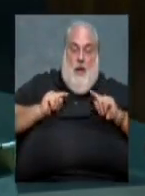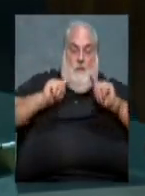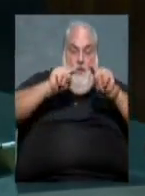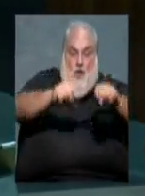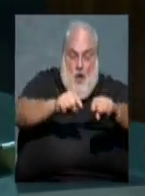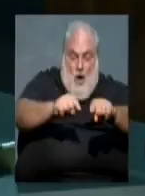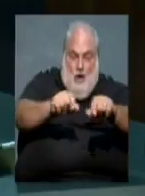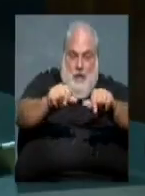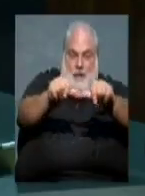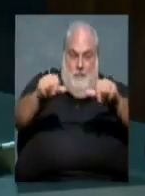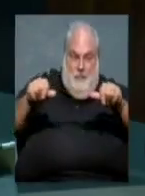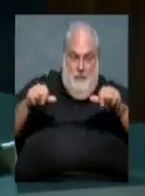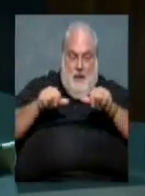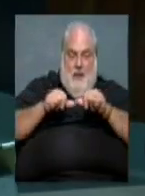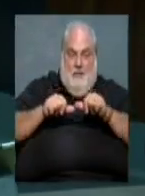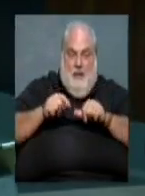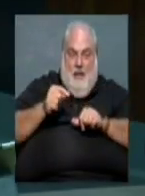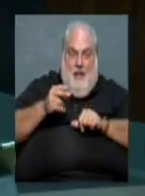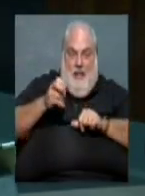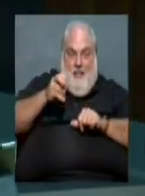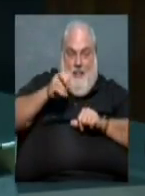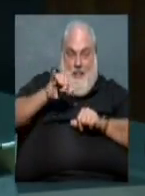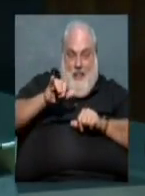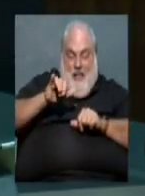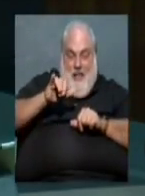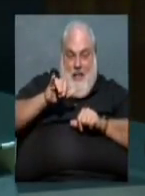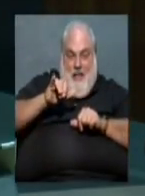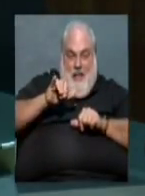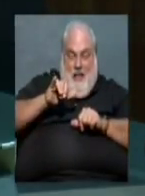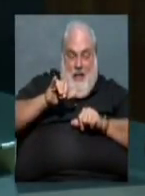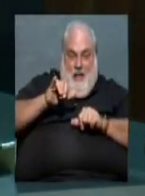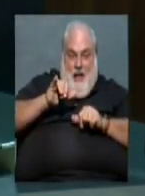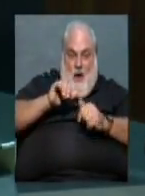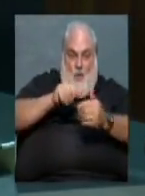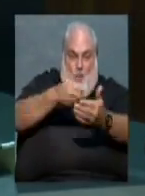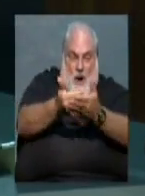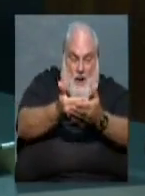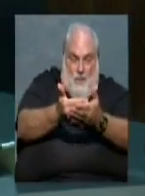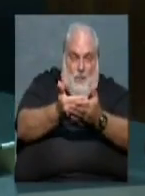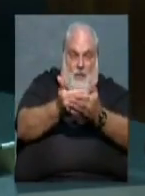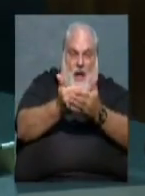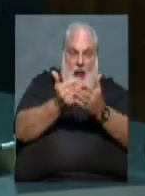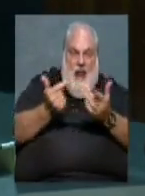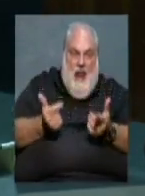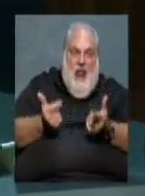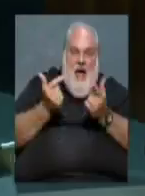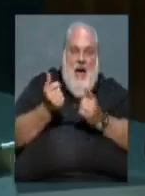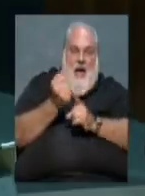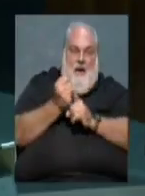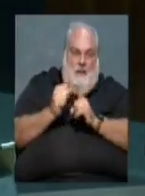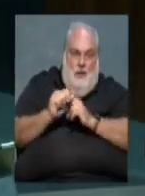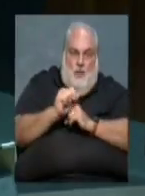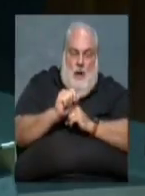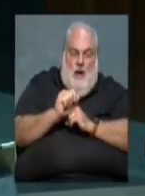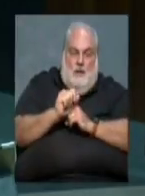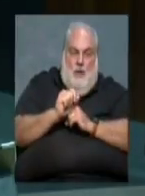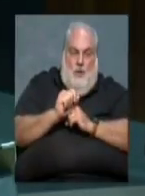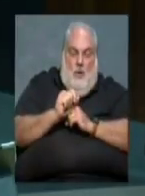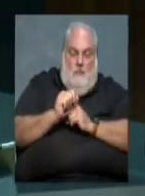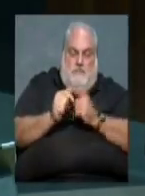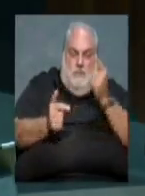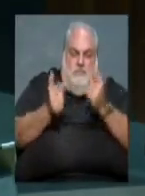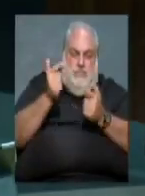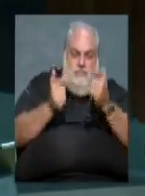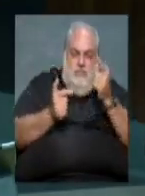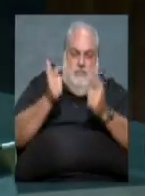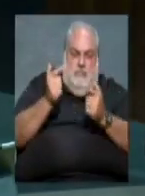that there was a live situation going on where bullets were flying, et